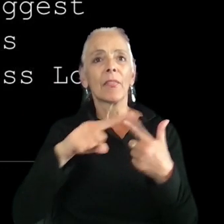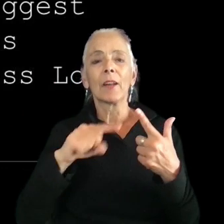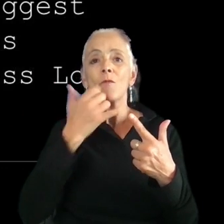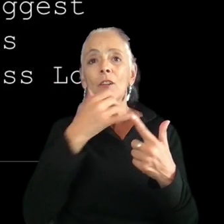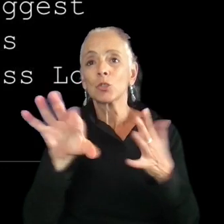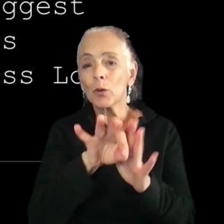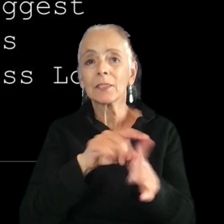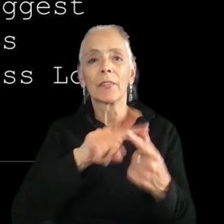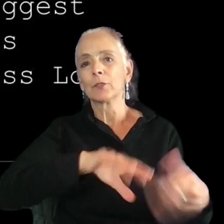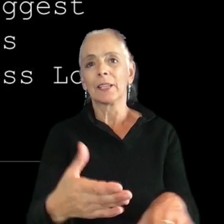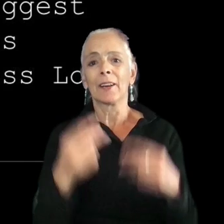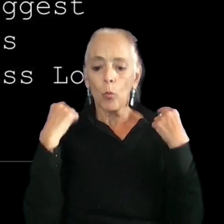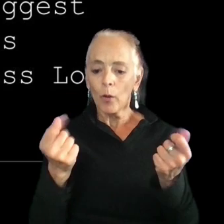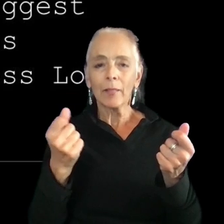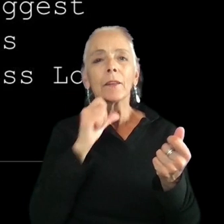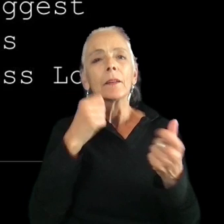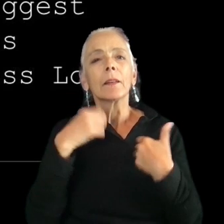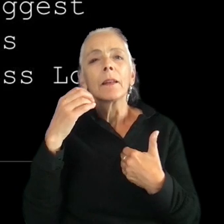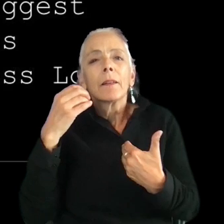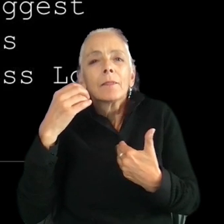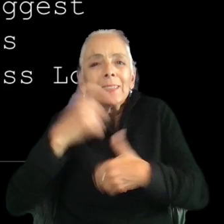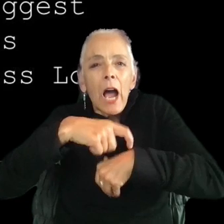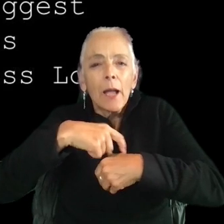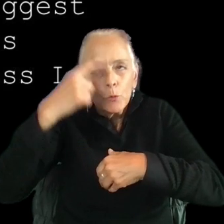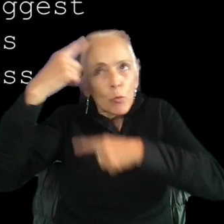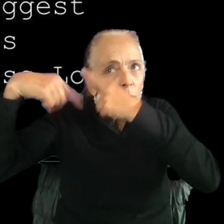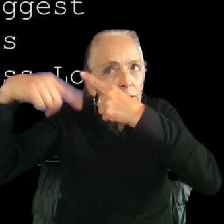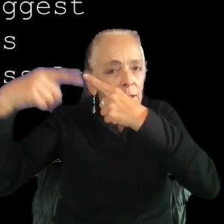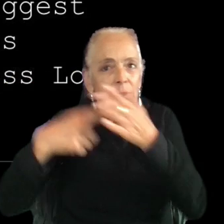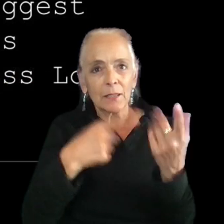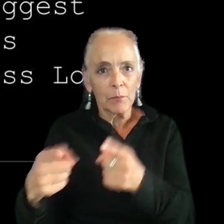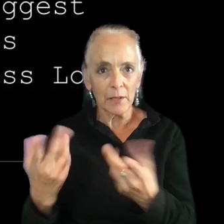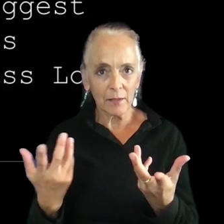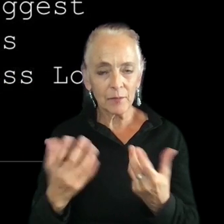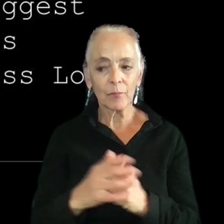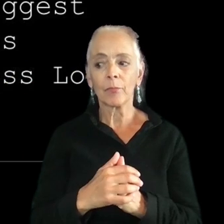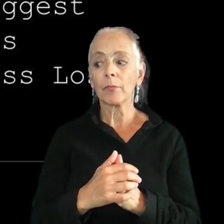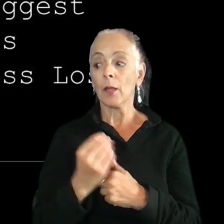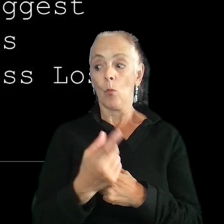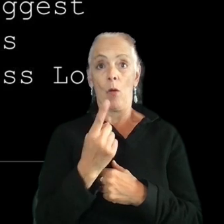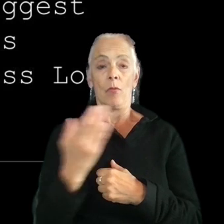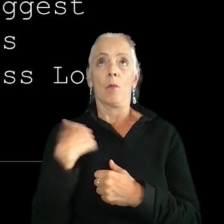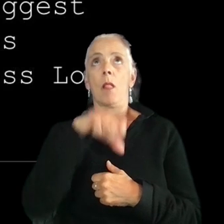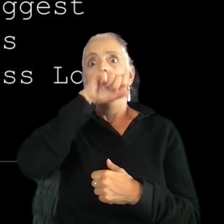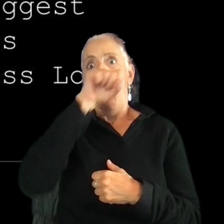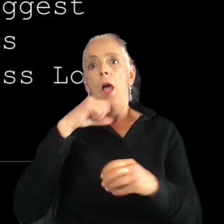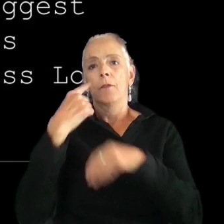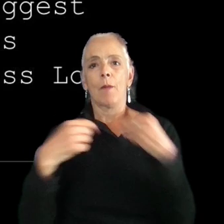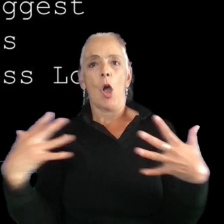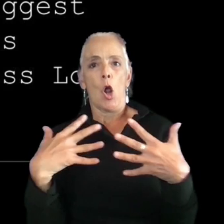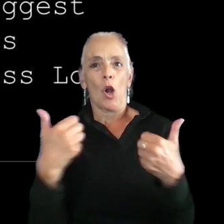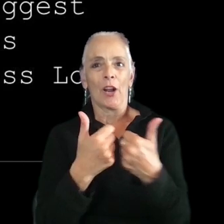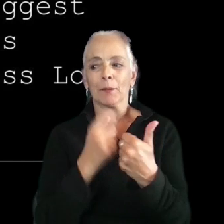really quickly, before you even had time to process what was happening. And of course, one of the things that we love about horror games are the